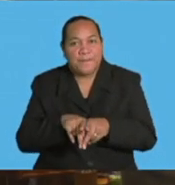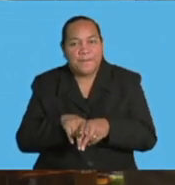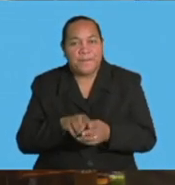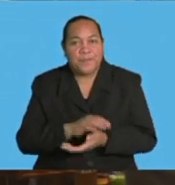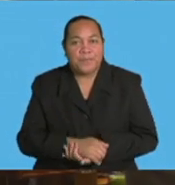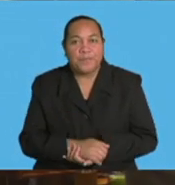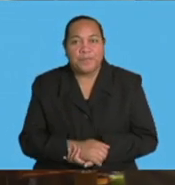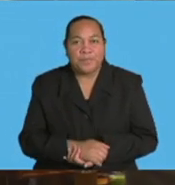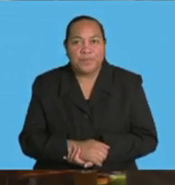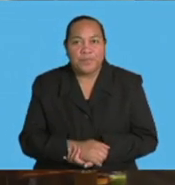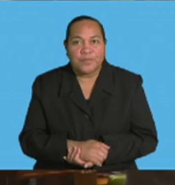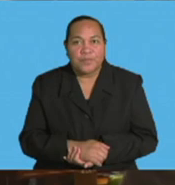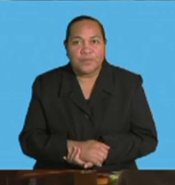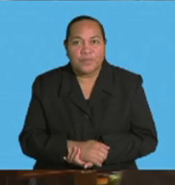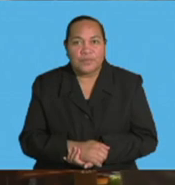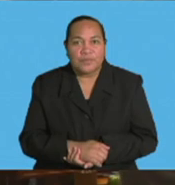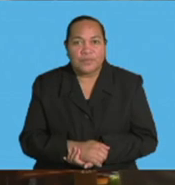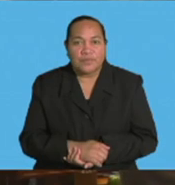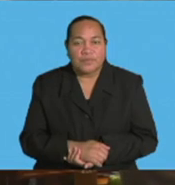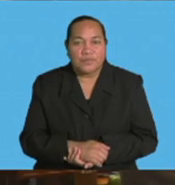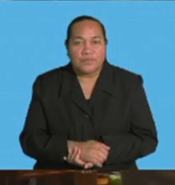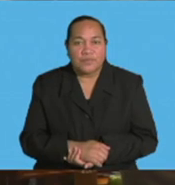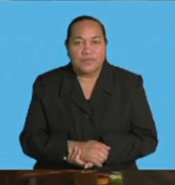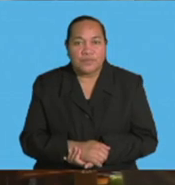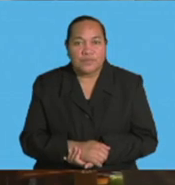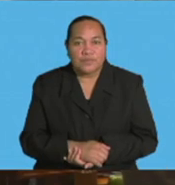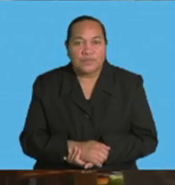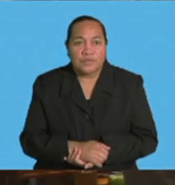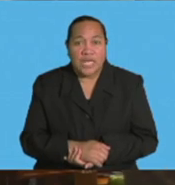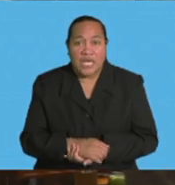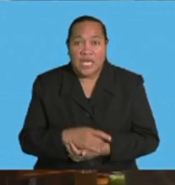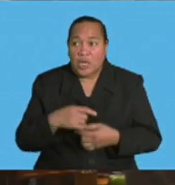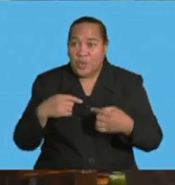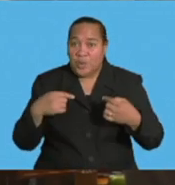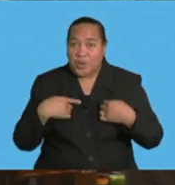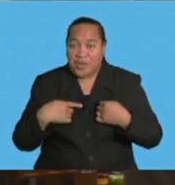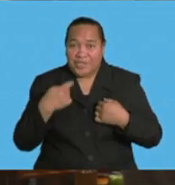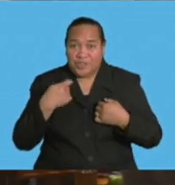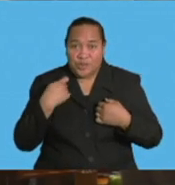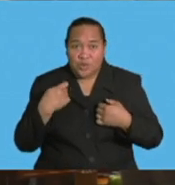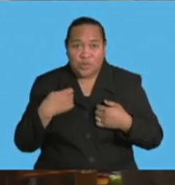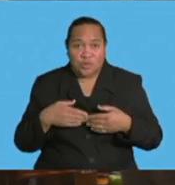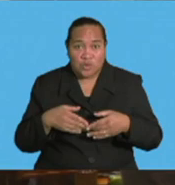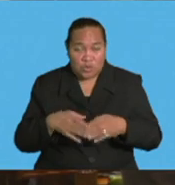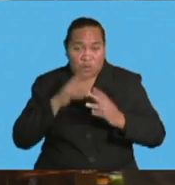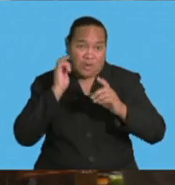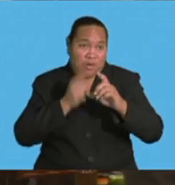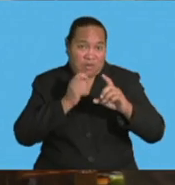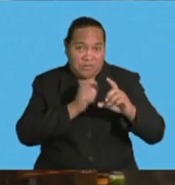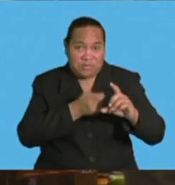And as we are about to commence with the actual construction,